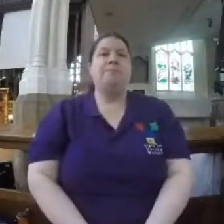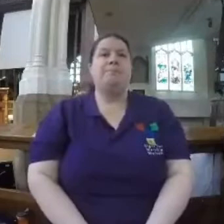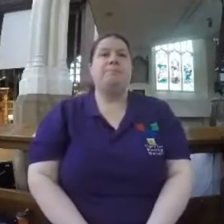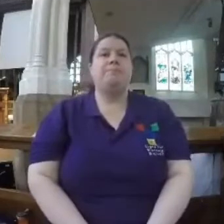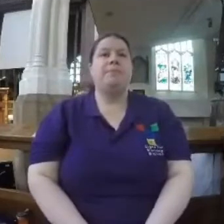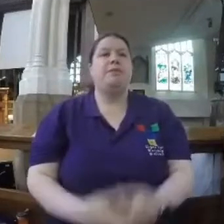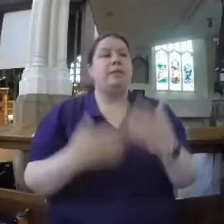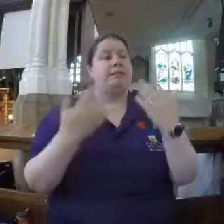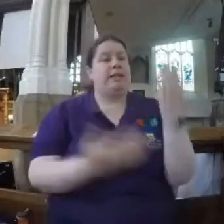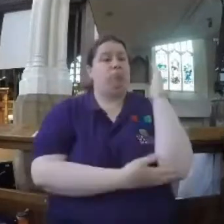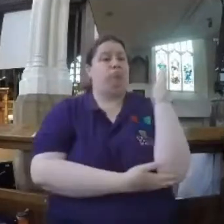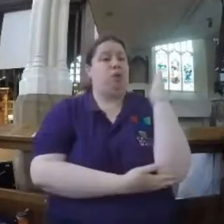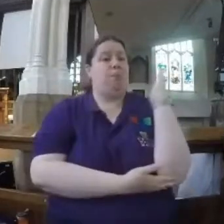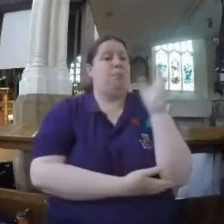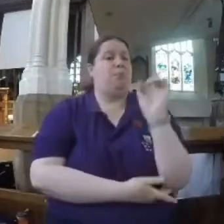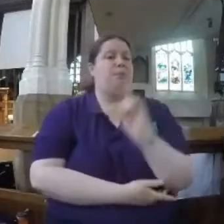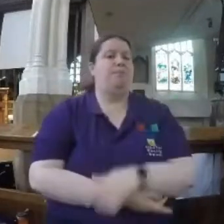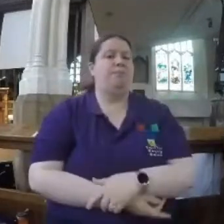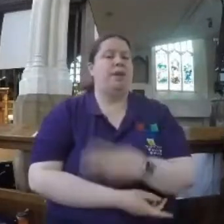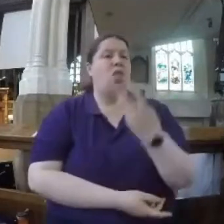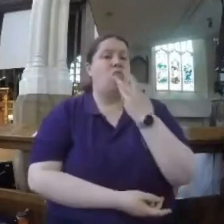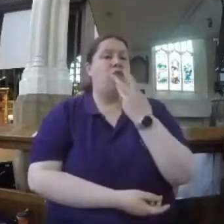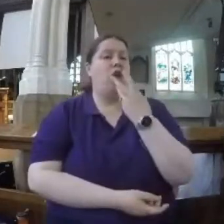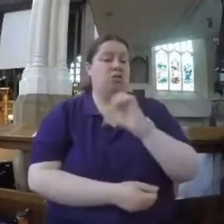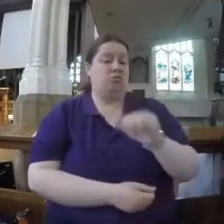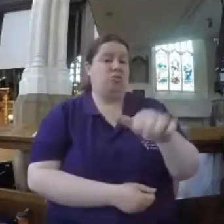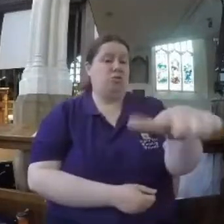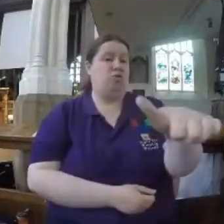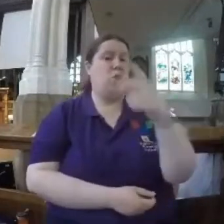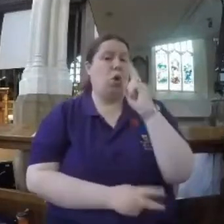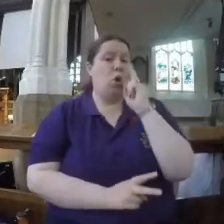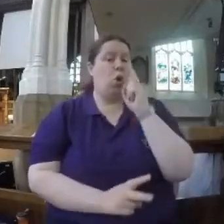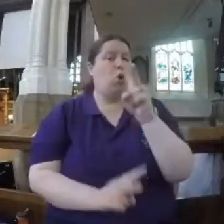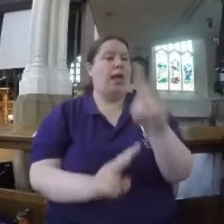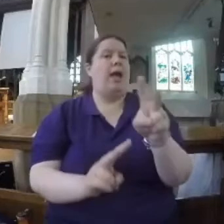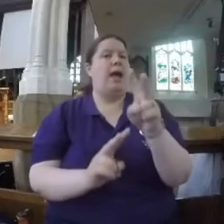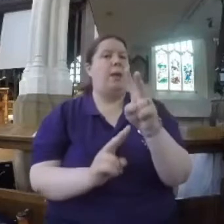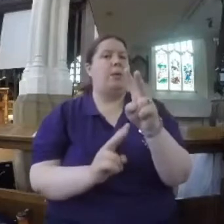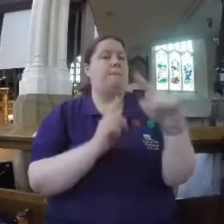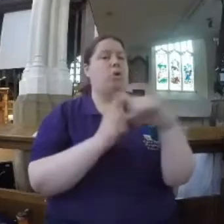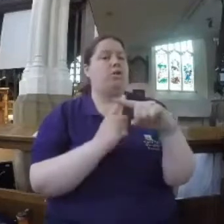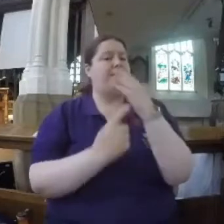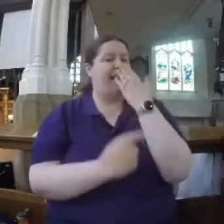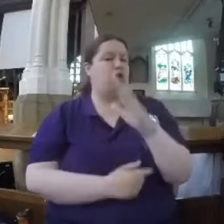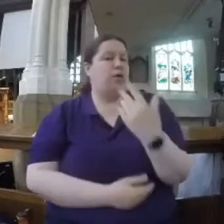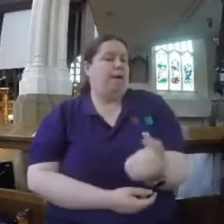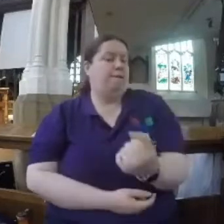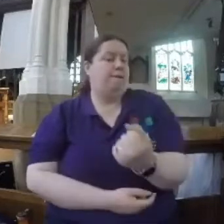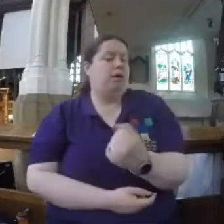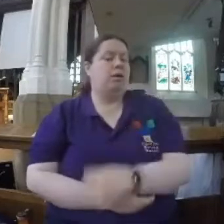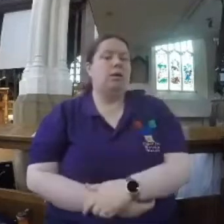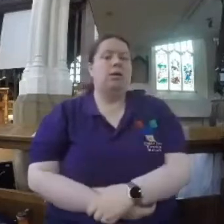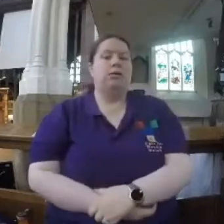Well today's sermon is the third in our series looking at the Beatitudes. Could we have the first screen on